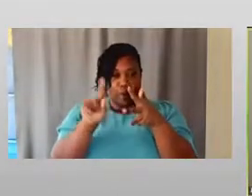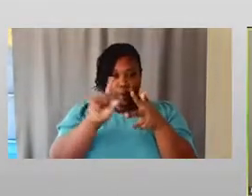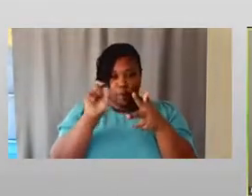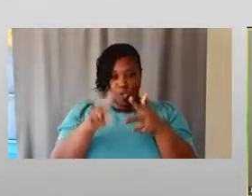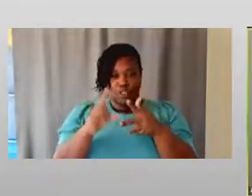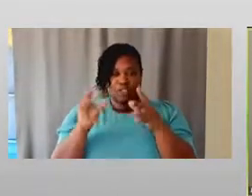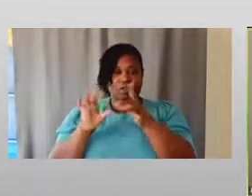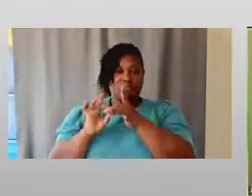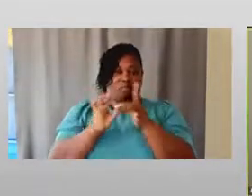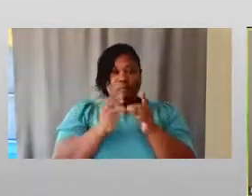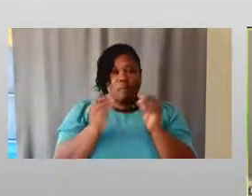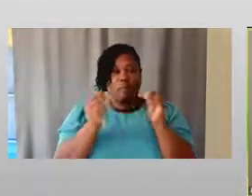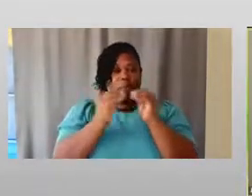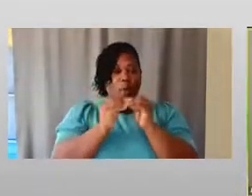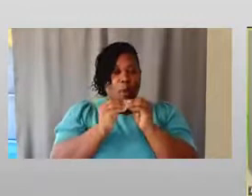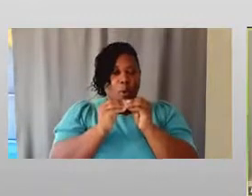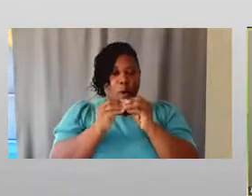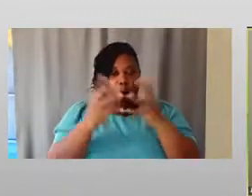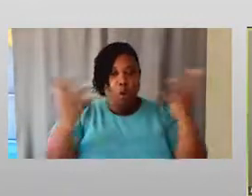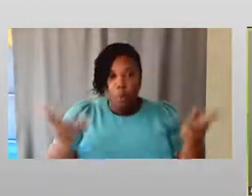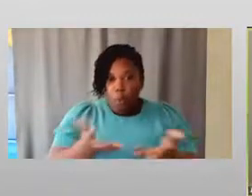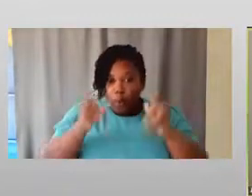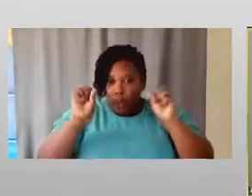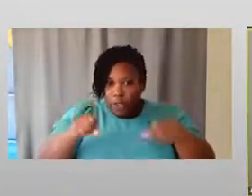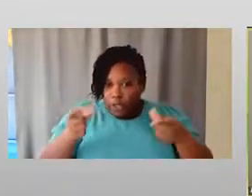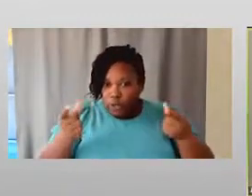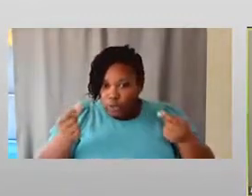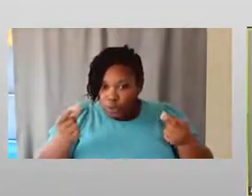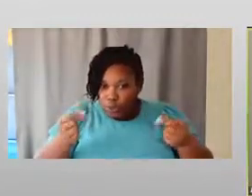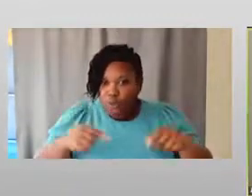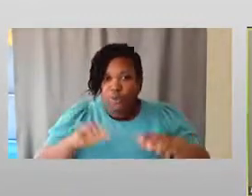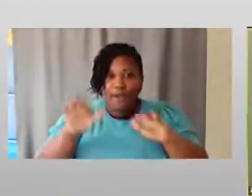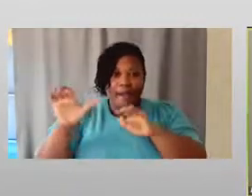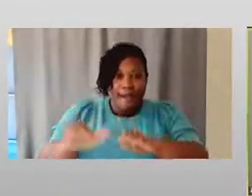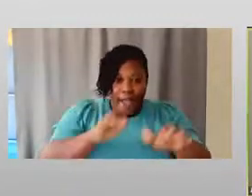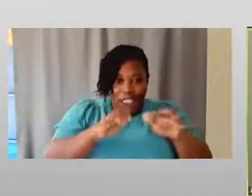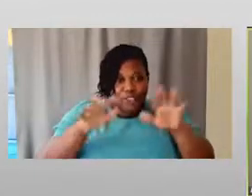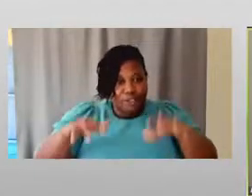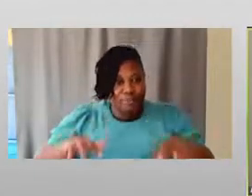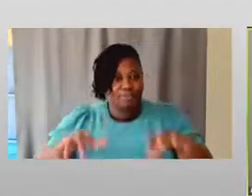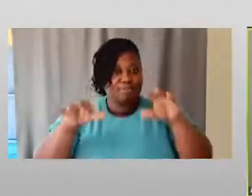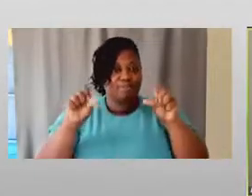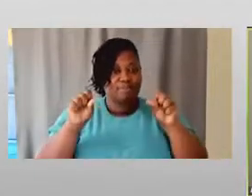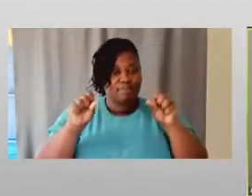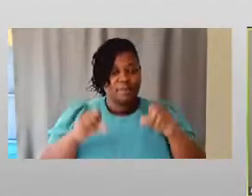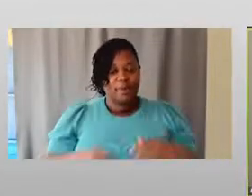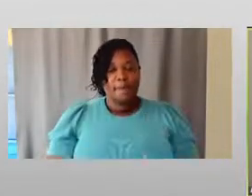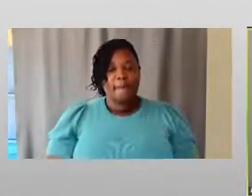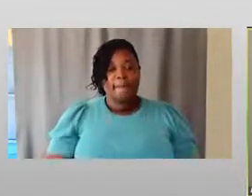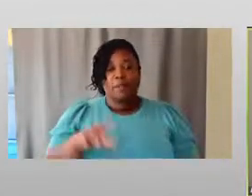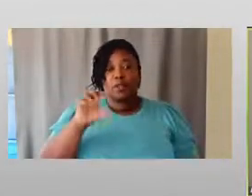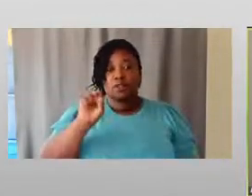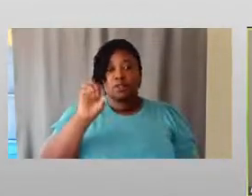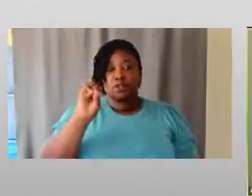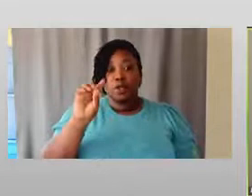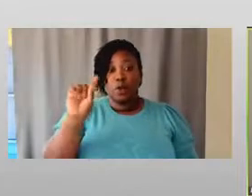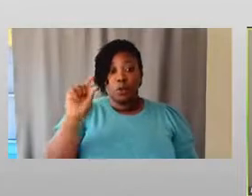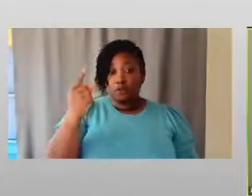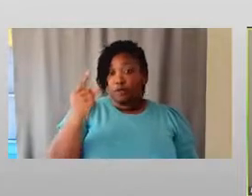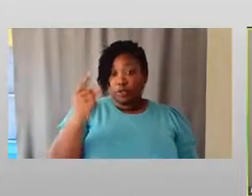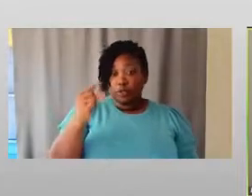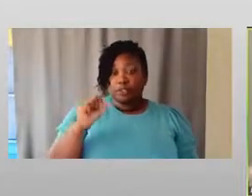to do about what we could do, like, actions we can take. So the first is,